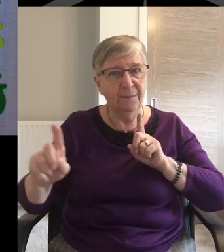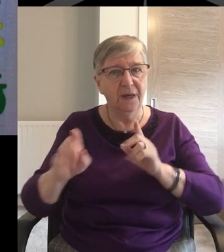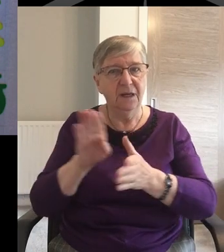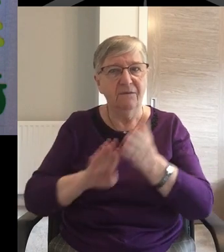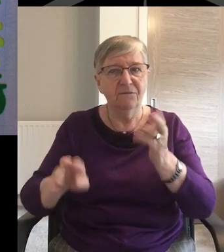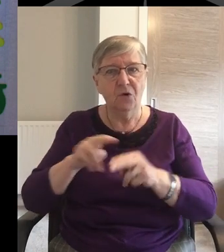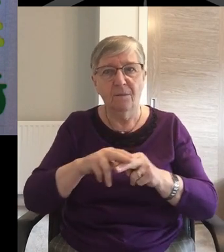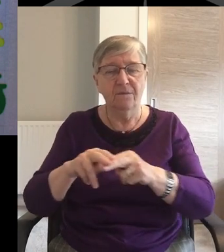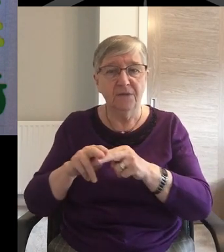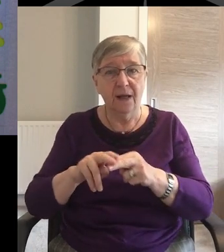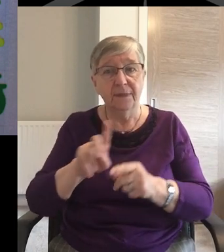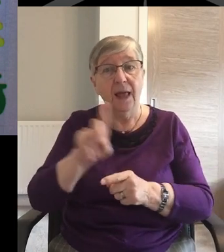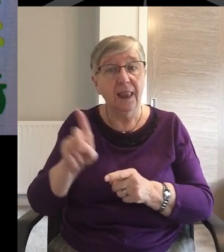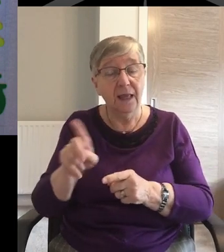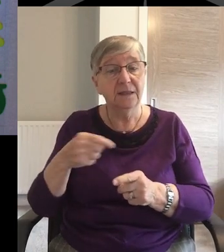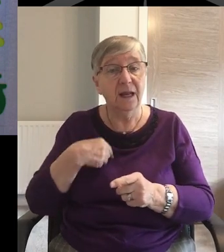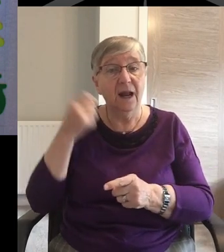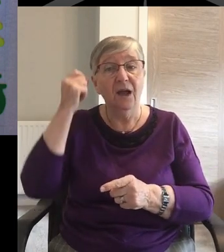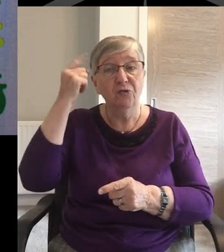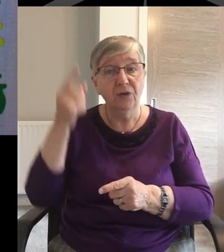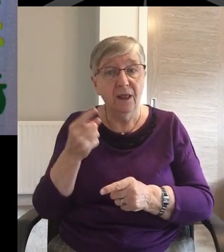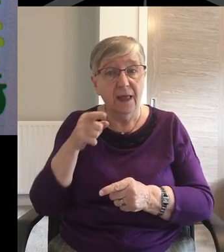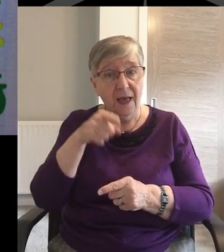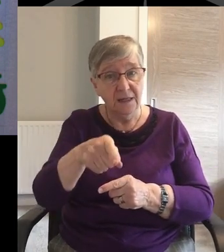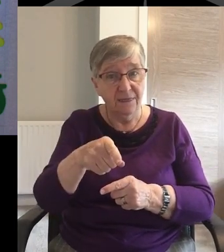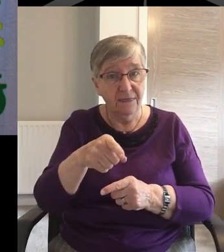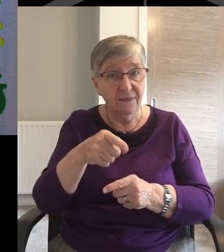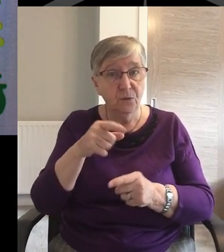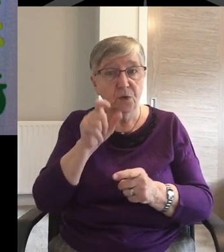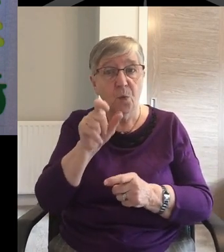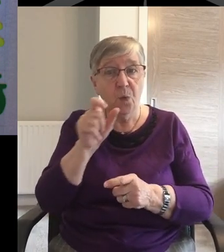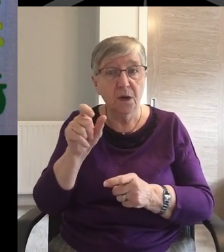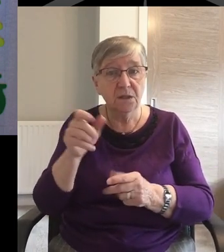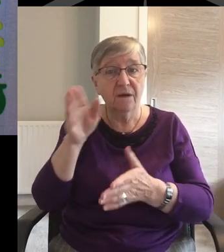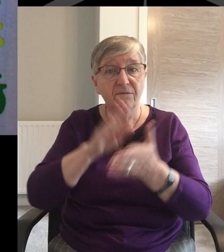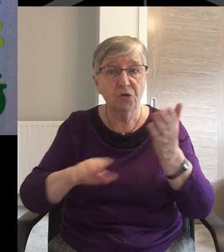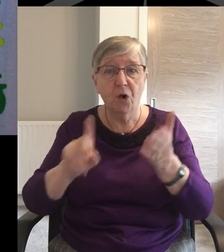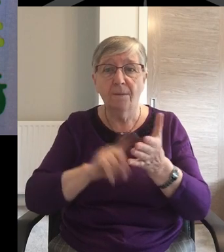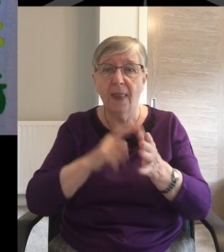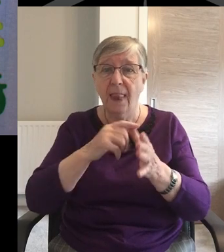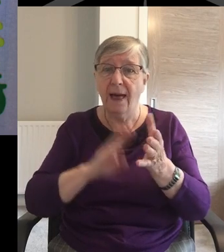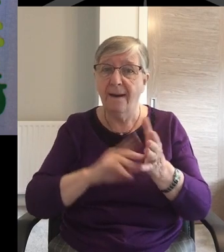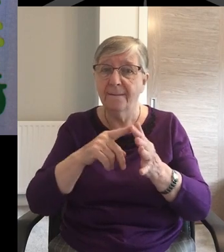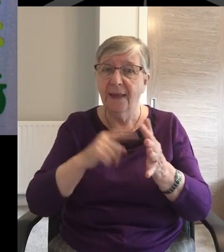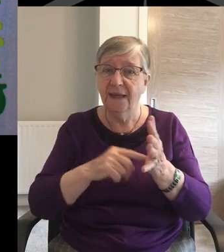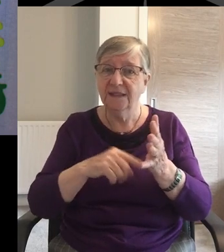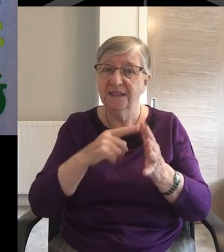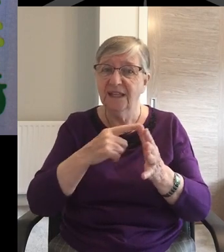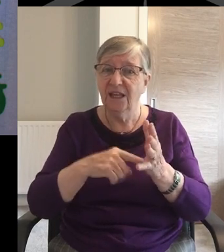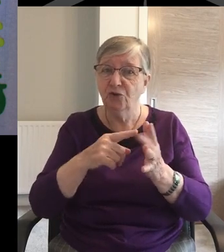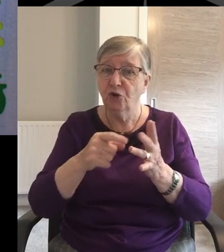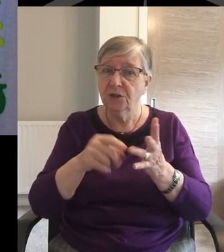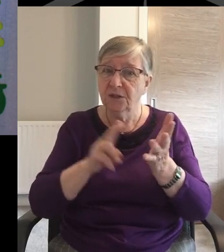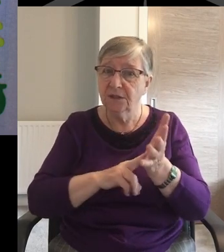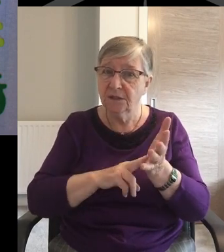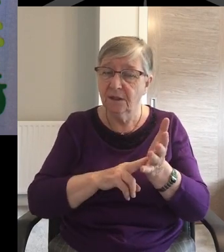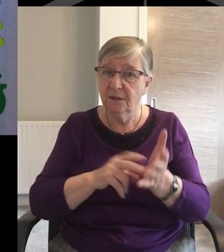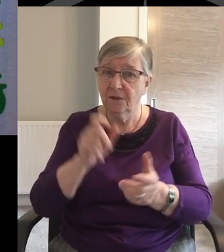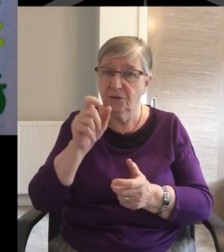I realized that it came directly from scripture, from Lamentations chapter 3, verses 22 to 26.